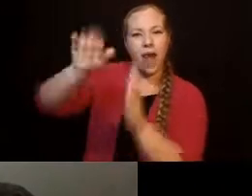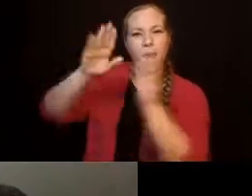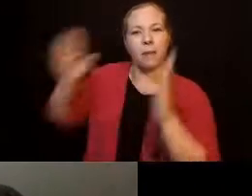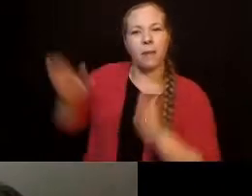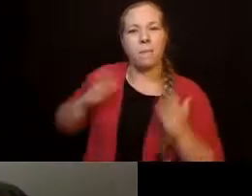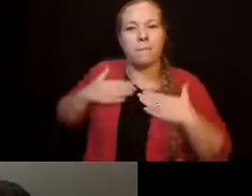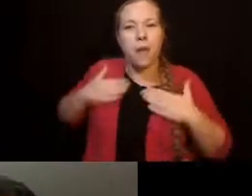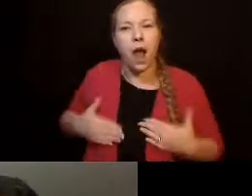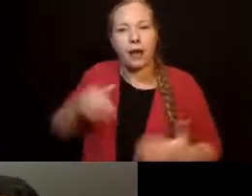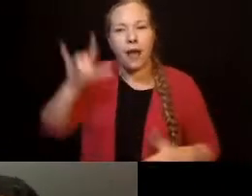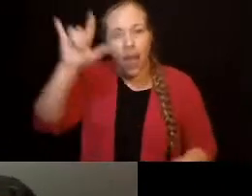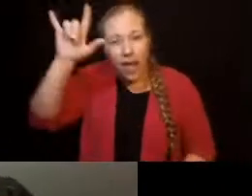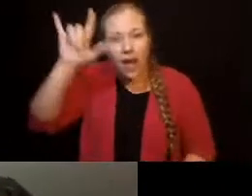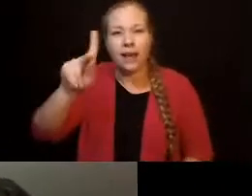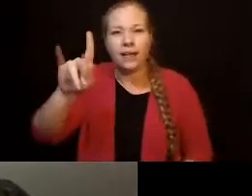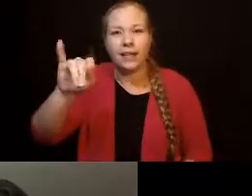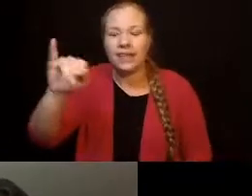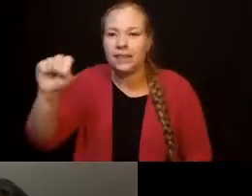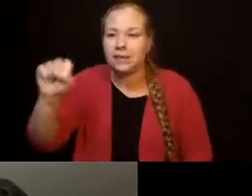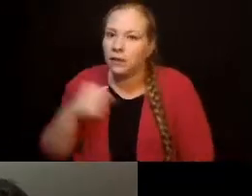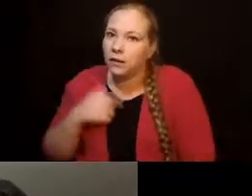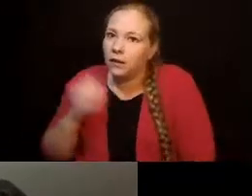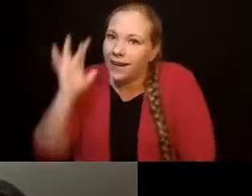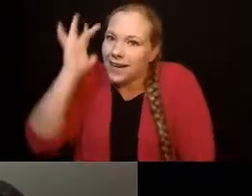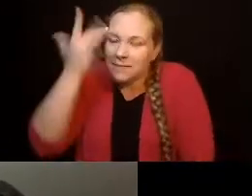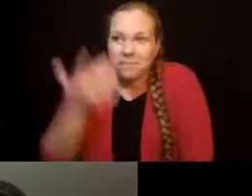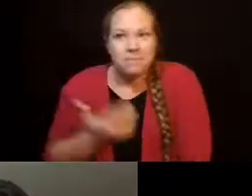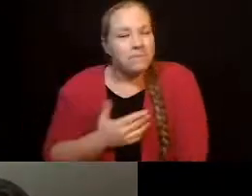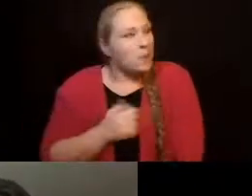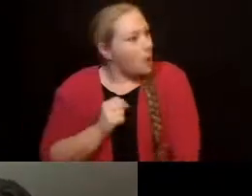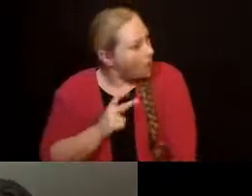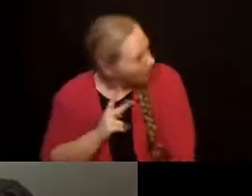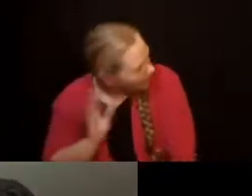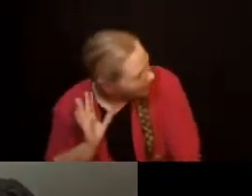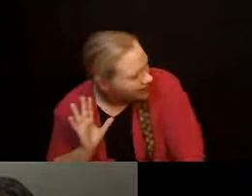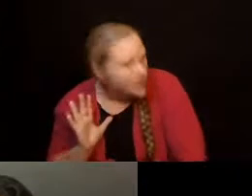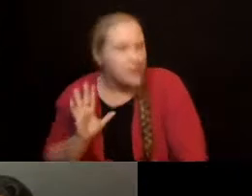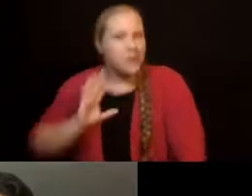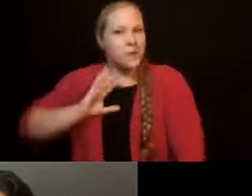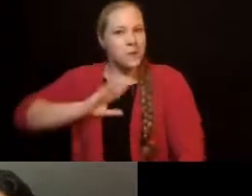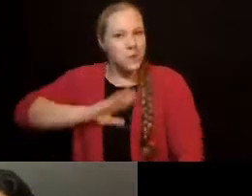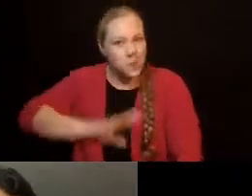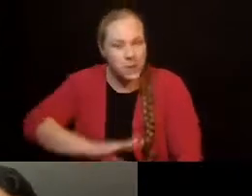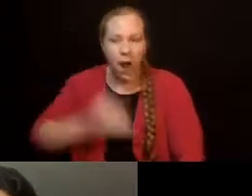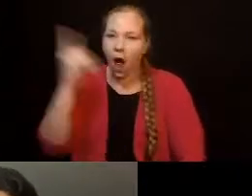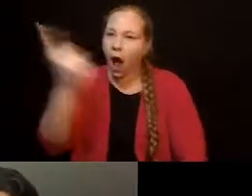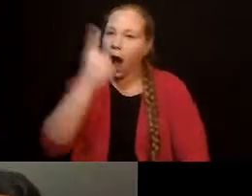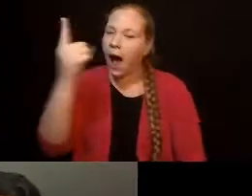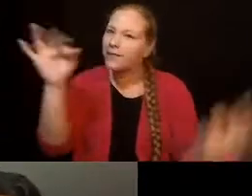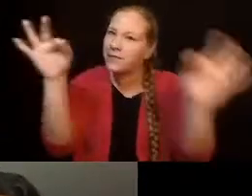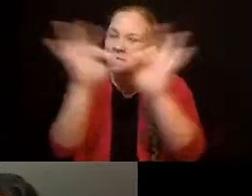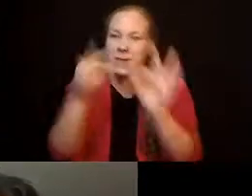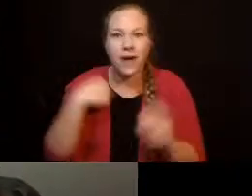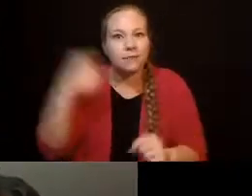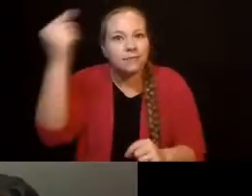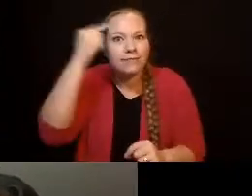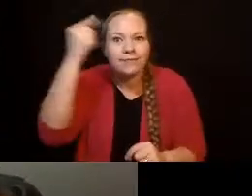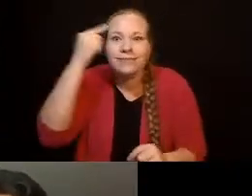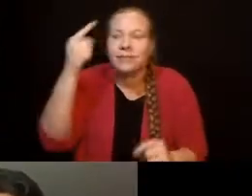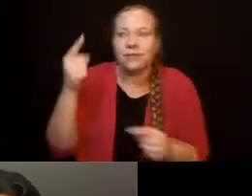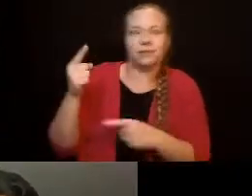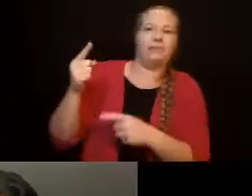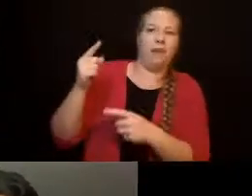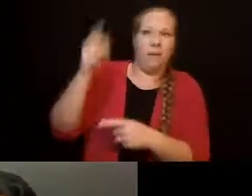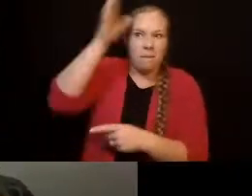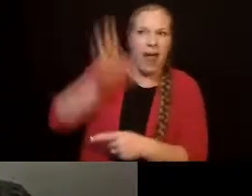Right? You think about yourself. So I'm a, um, woman in my late fifties. I've lived in many